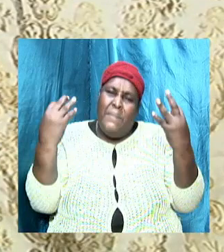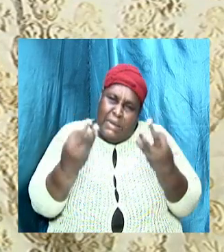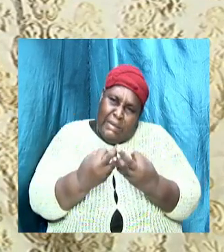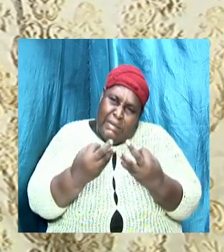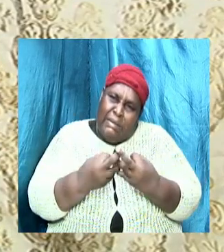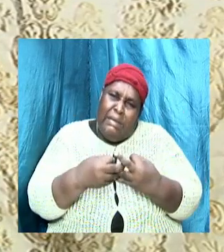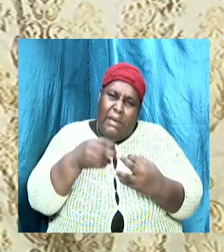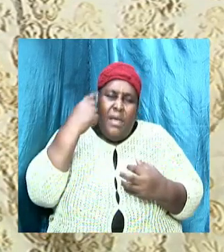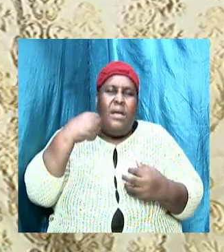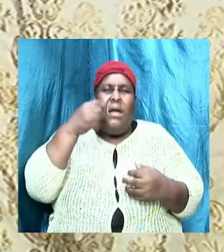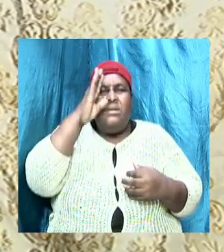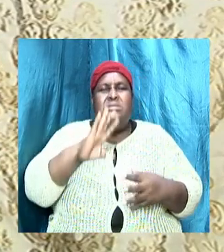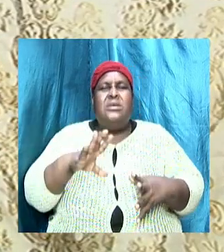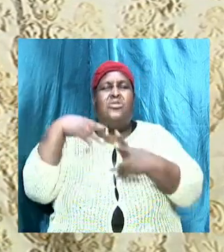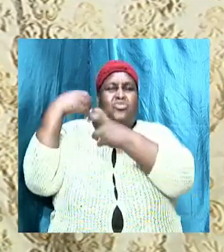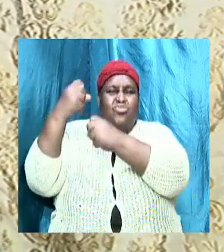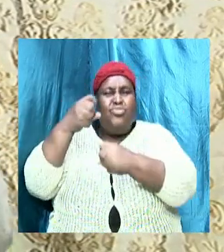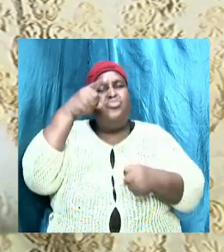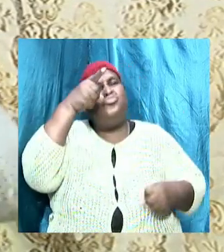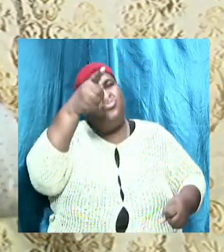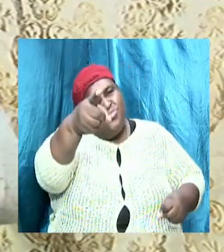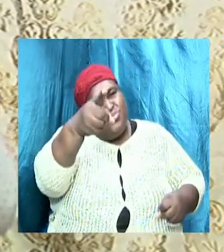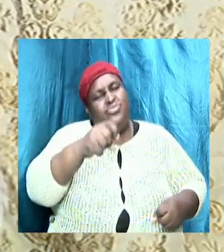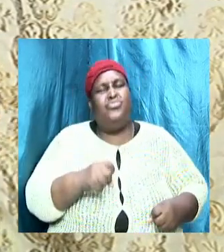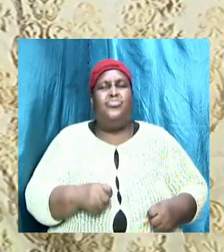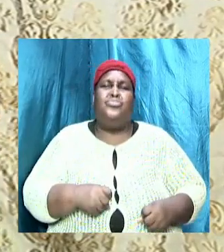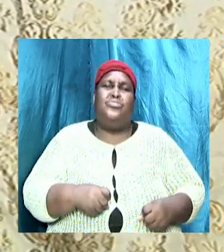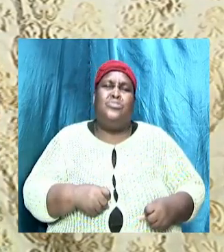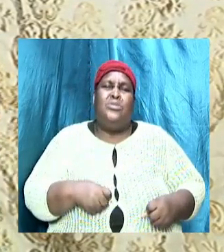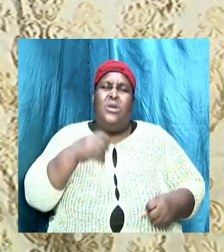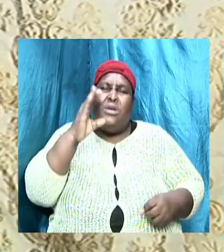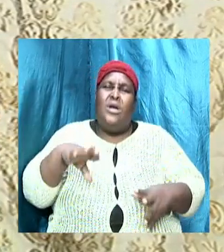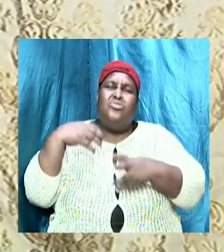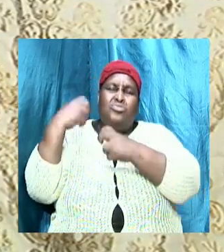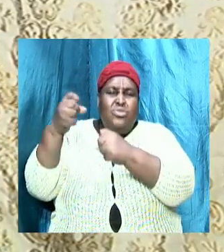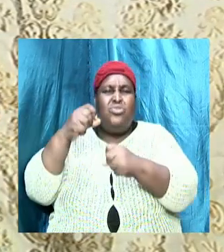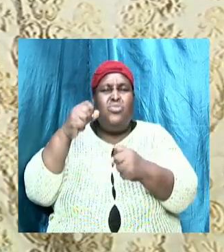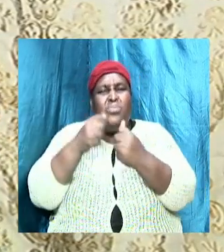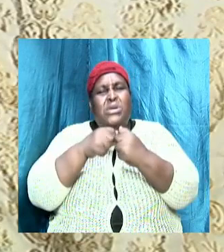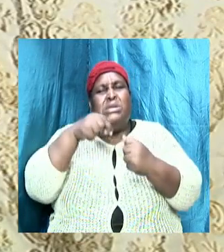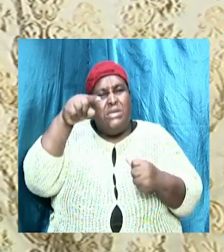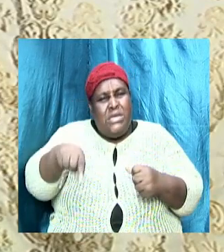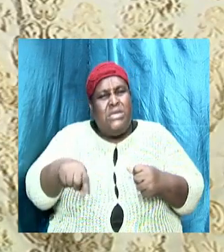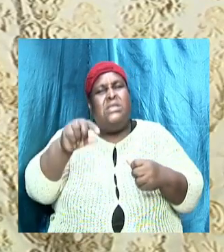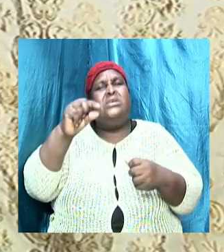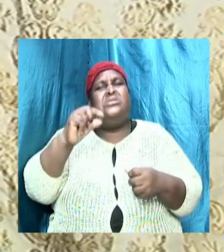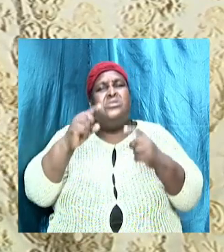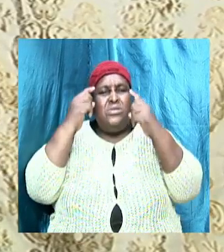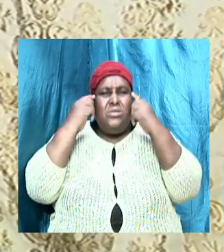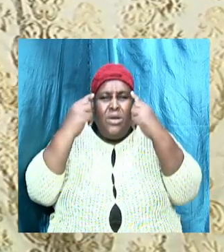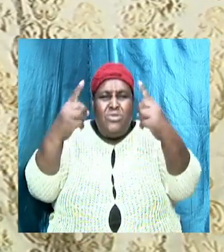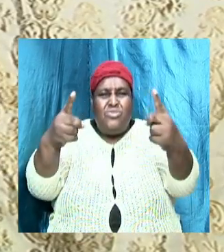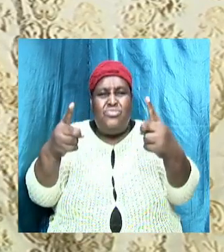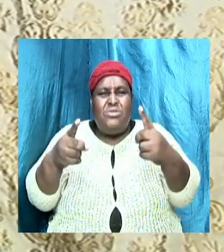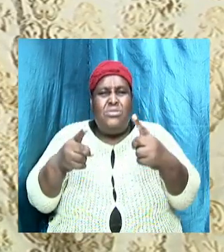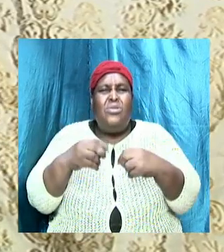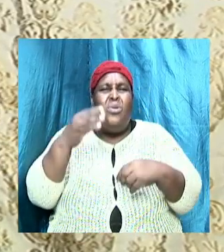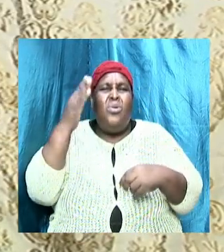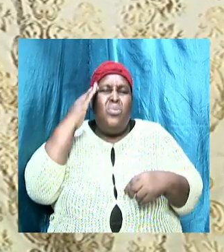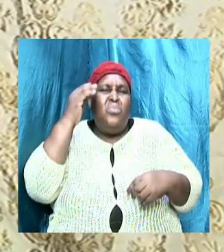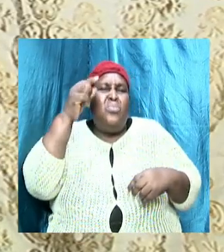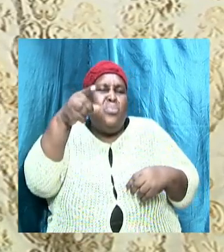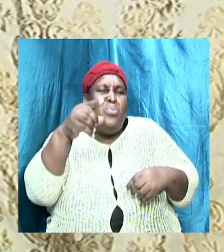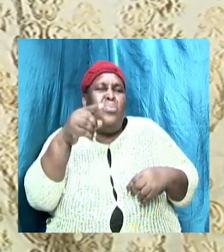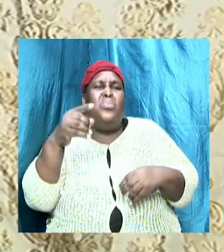he trusts you and he entrust you with this doctrine and look your son you know that you